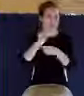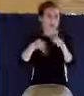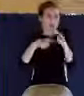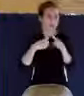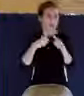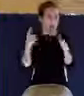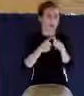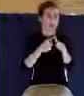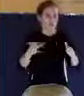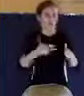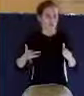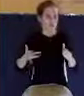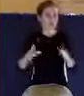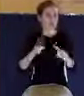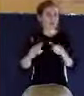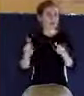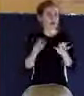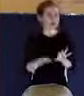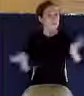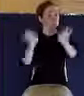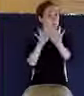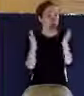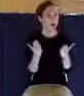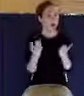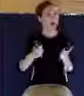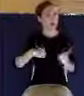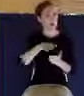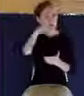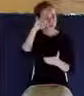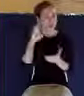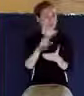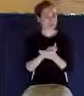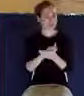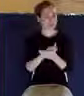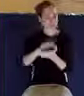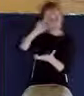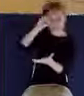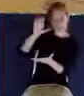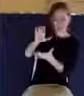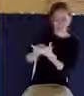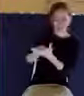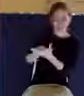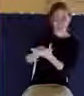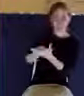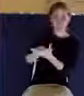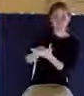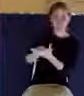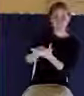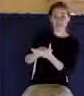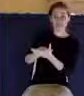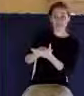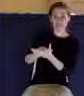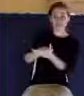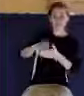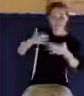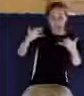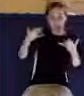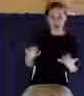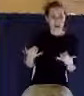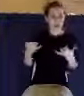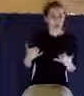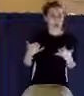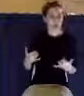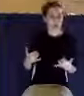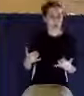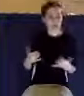important is we believe, and that belief is not, again, it's not aorist. It is present indicative. It is